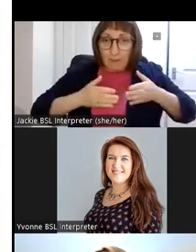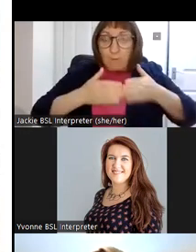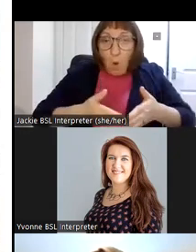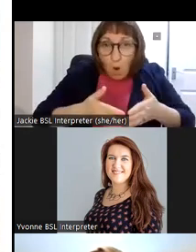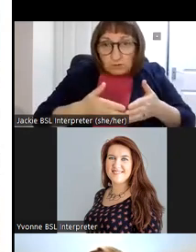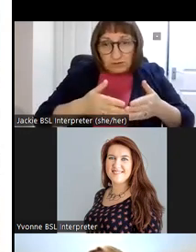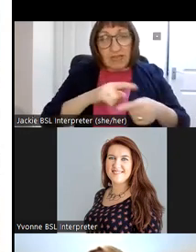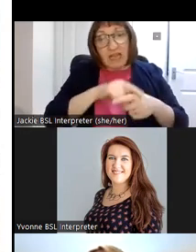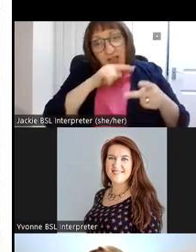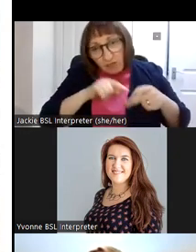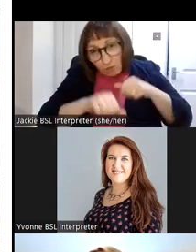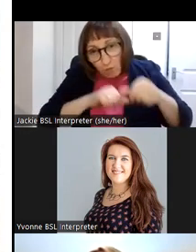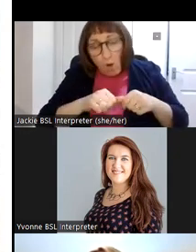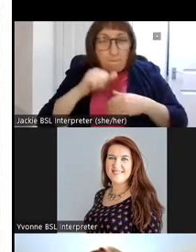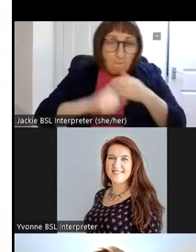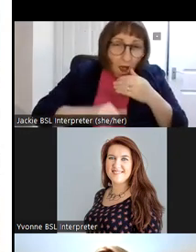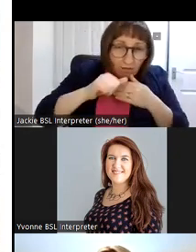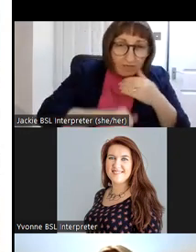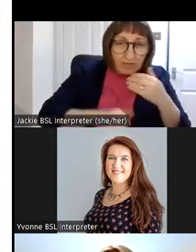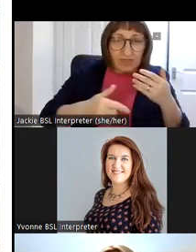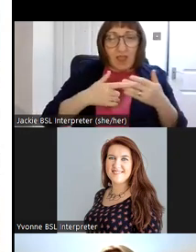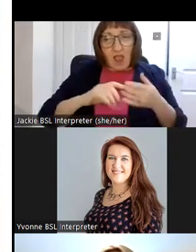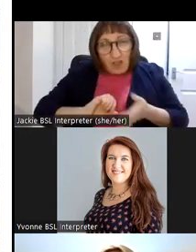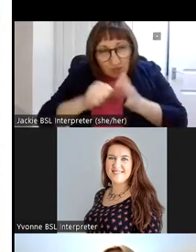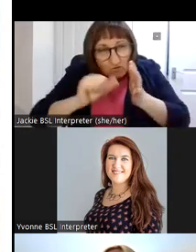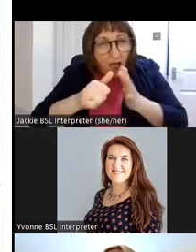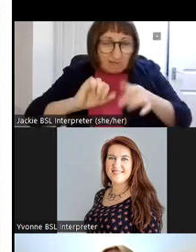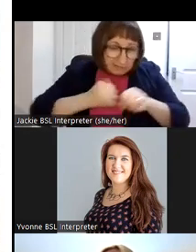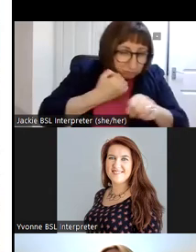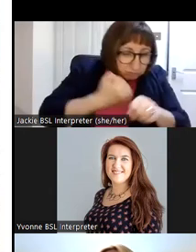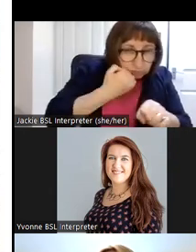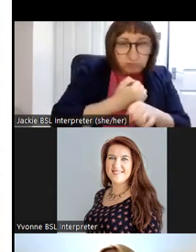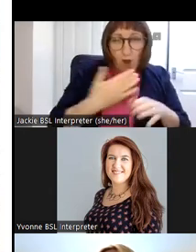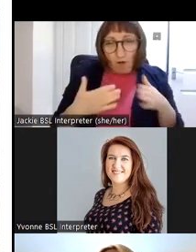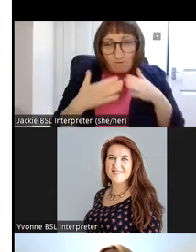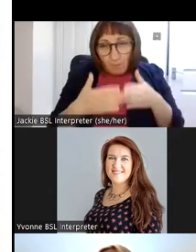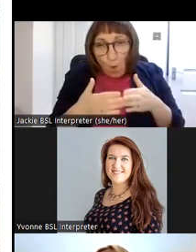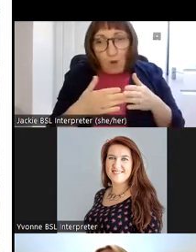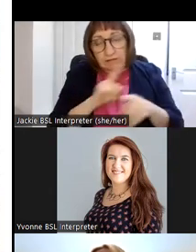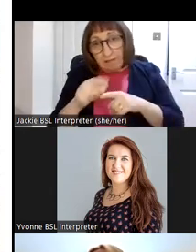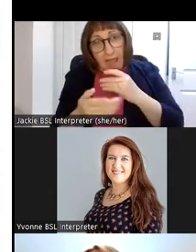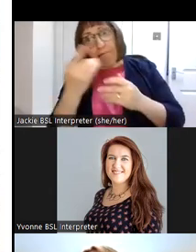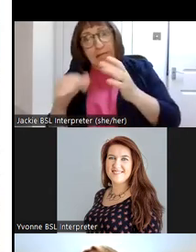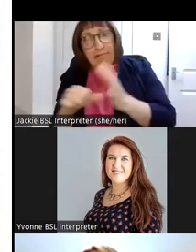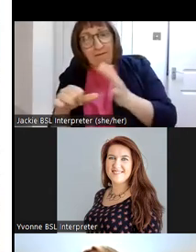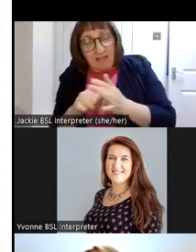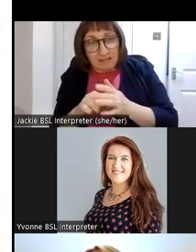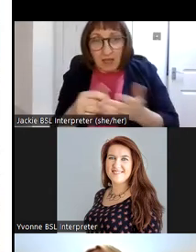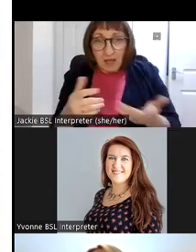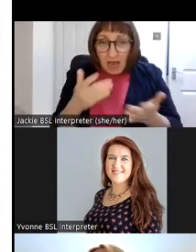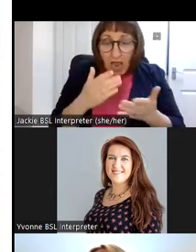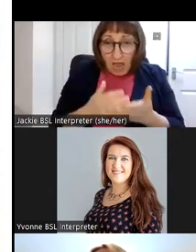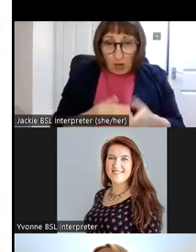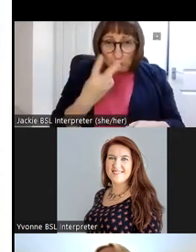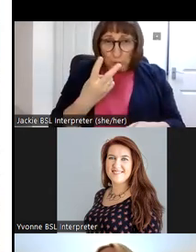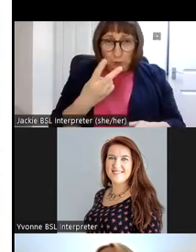through the the months of uh the crafting of the boat right down to further difficulties of how to move a two